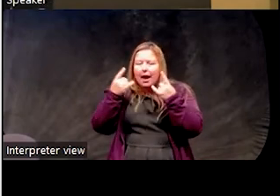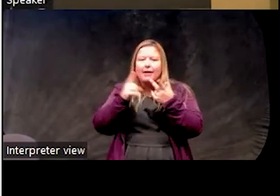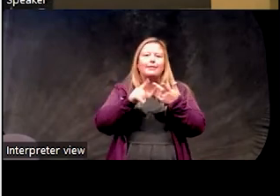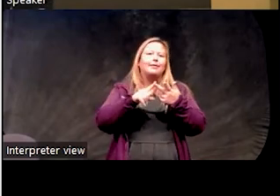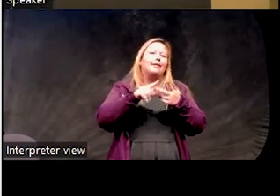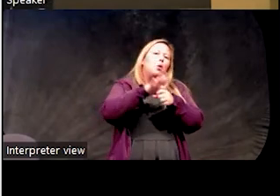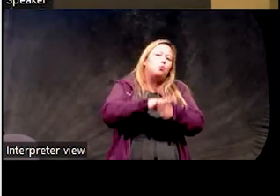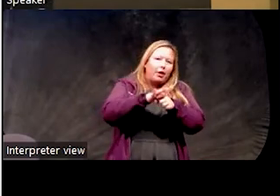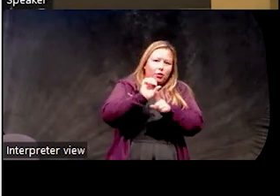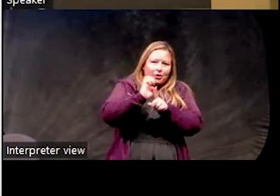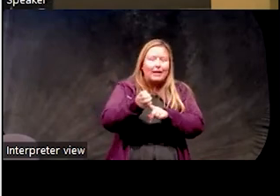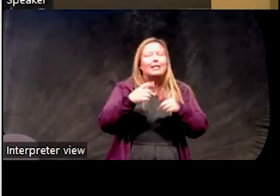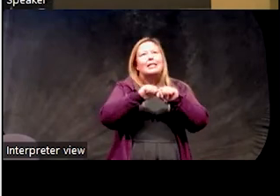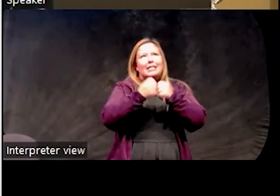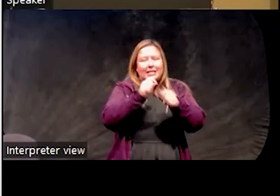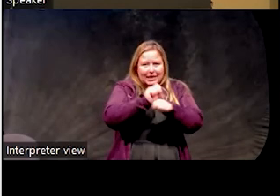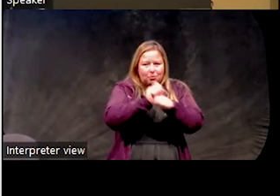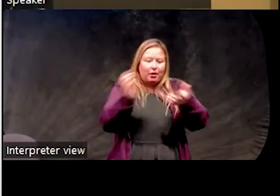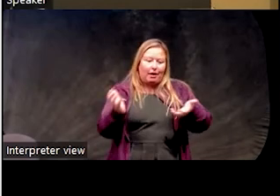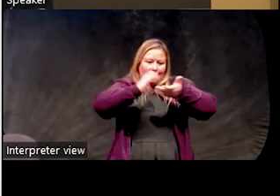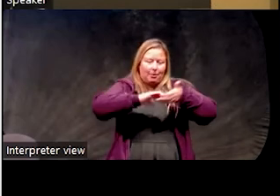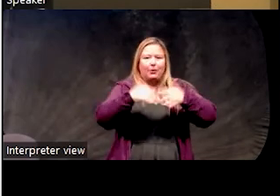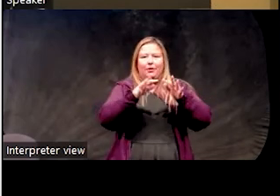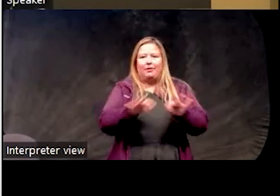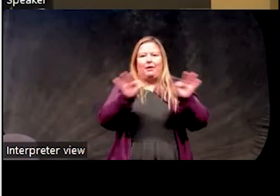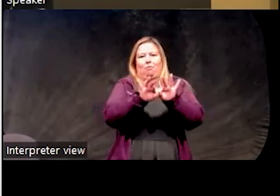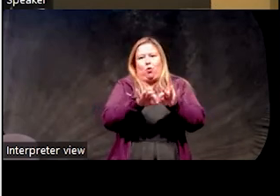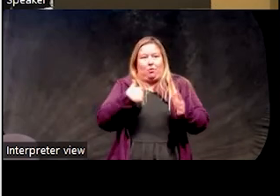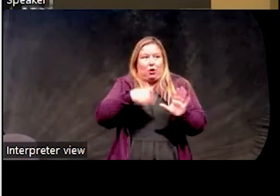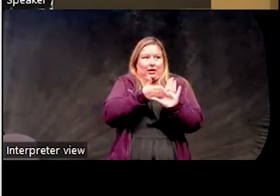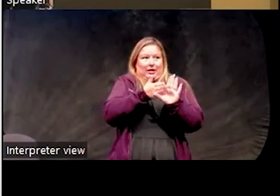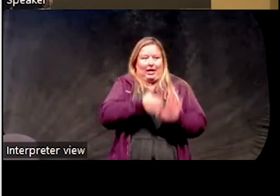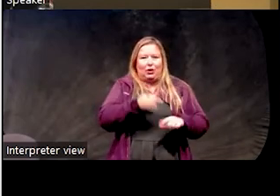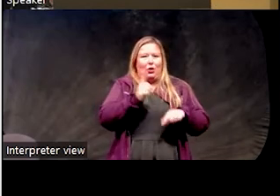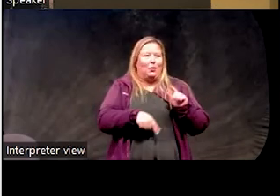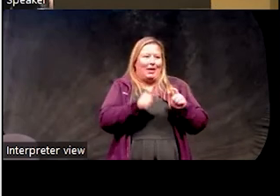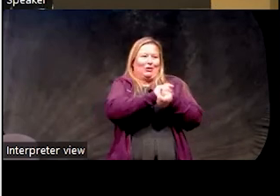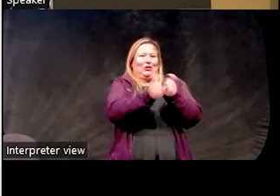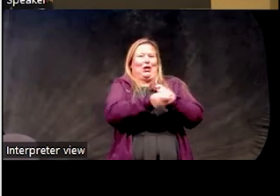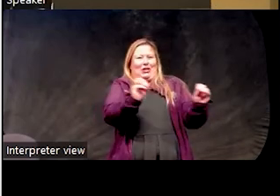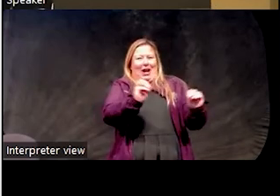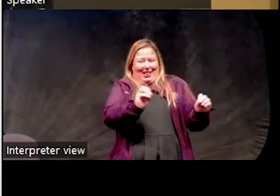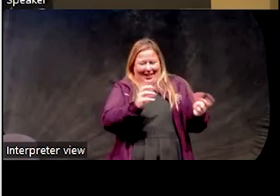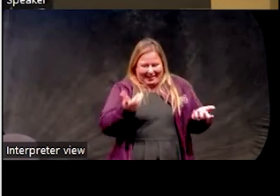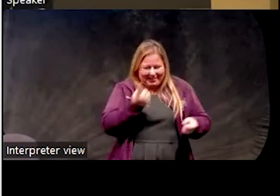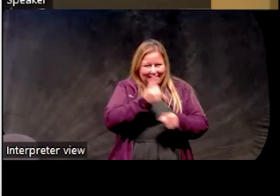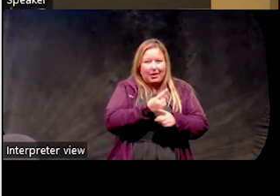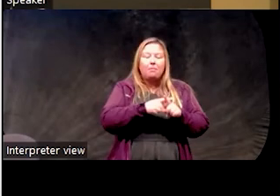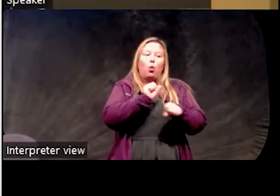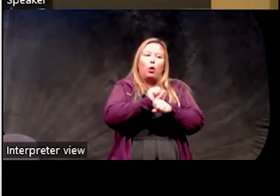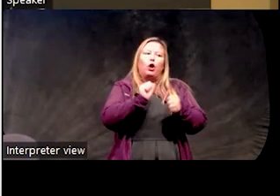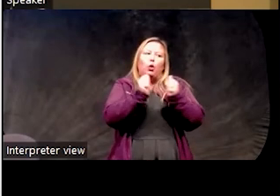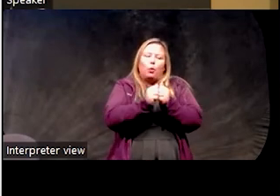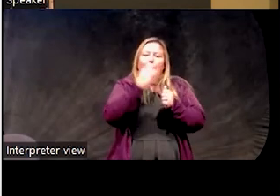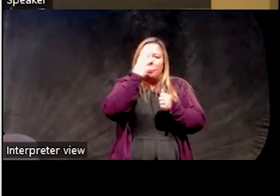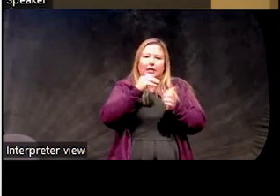Teamwork is really important when we're doing CPAP adherence work because ultimately as psychologists, we can't actually make any changes to anything, but working with the